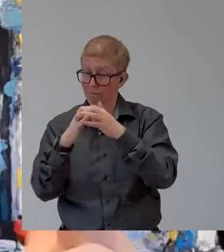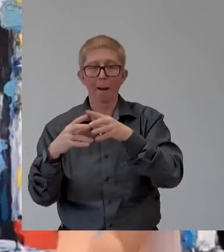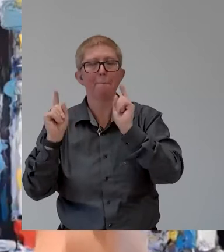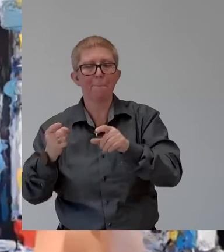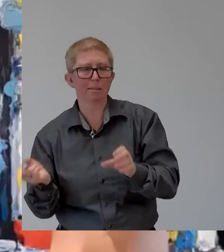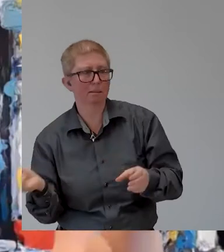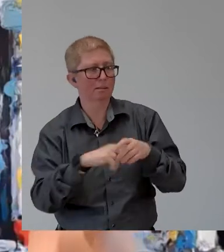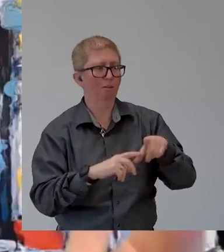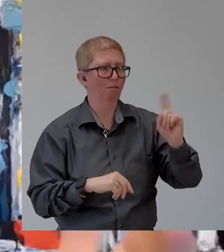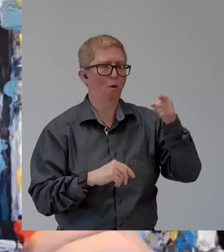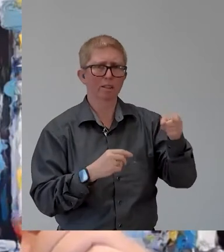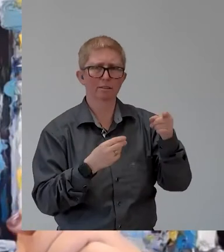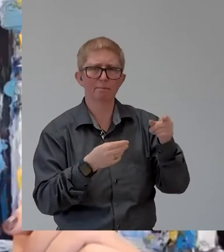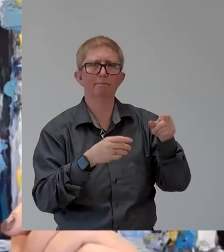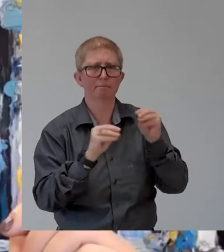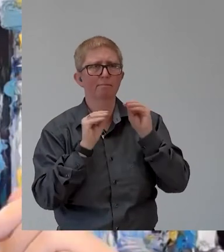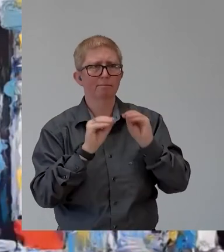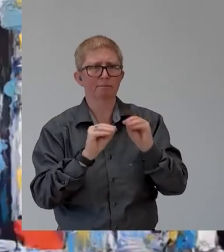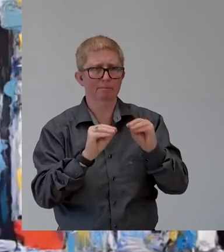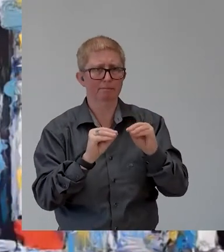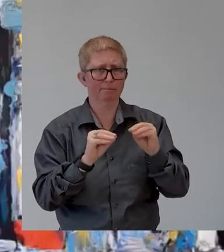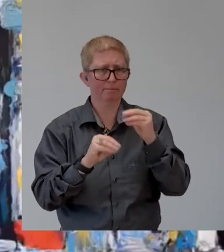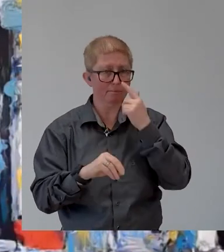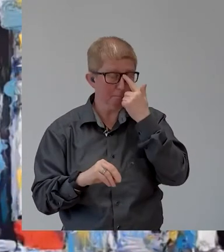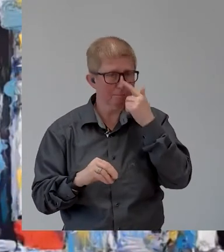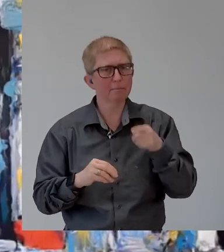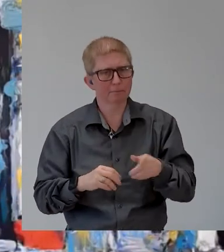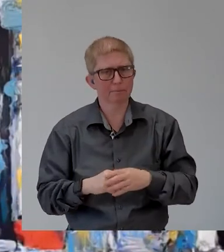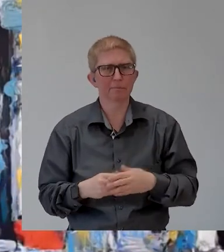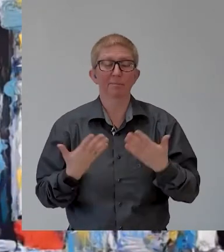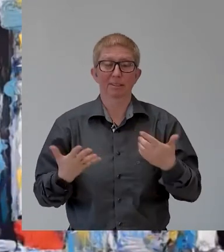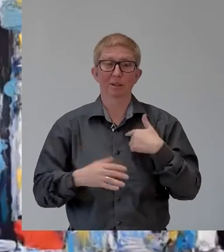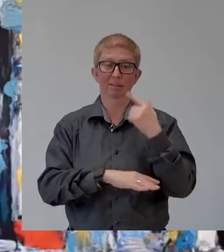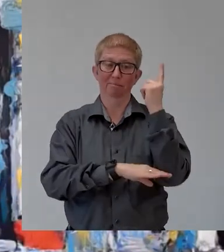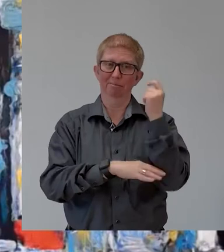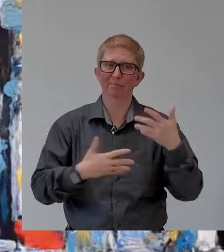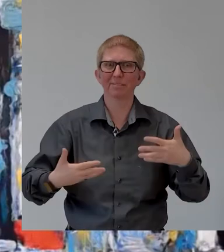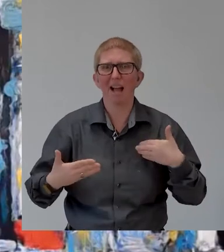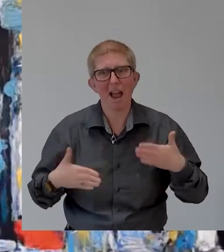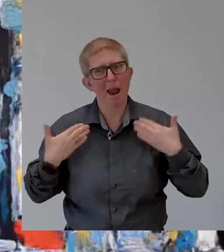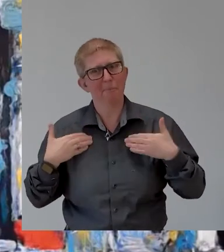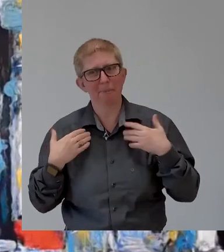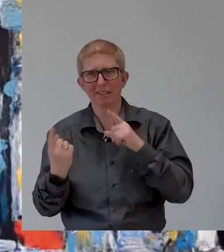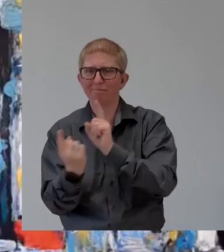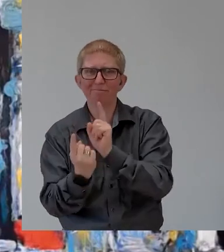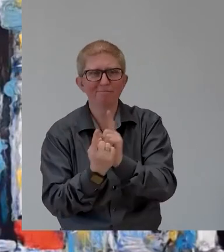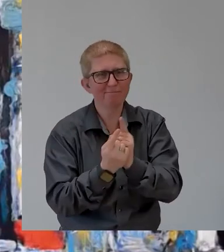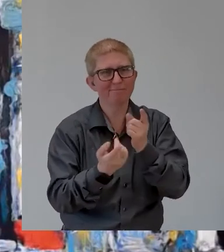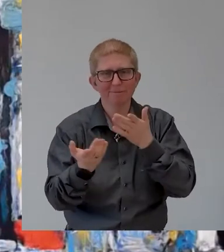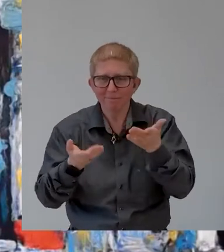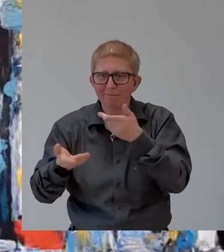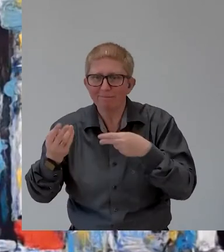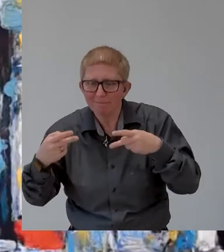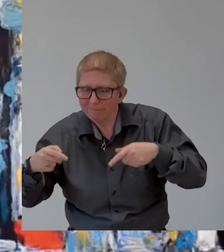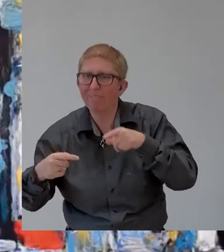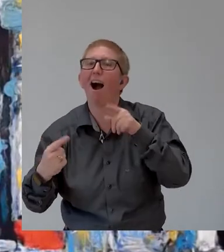and providing tools to pay it forward the guidelines for this session are very very simple again